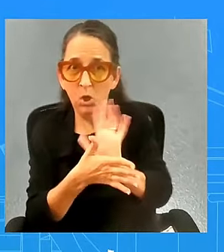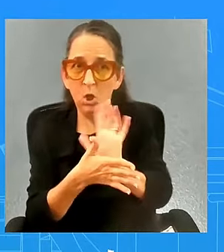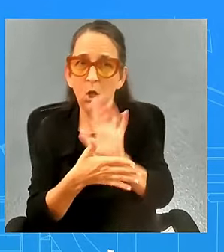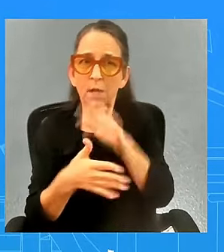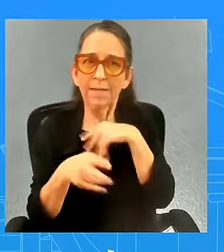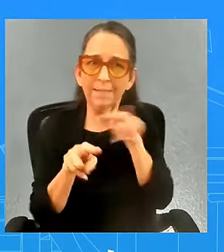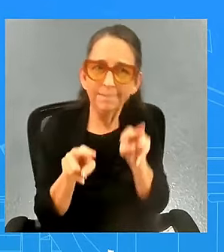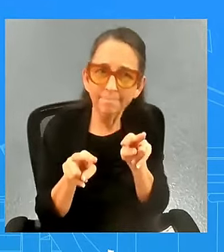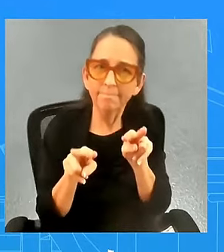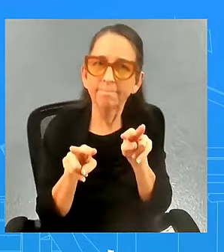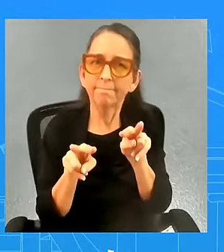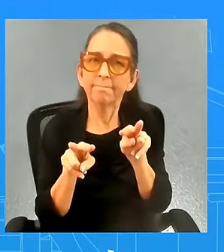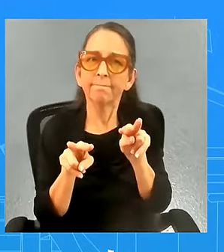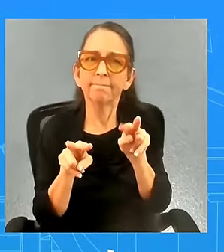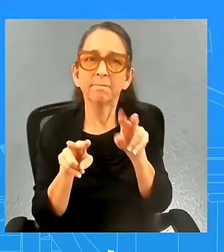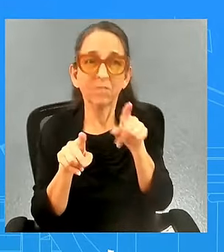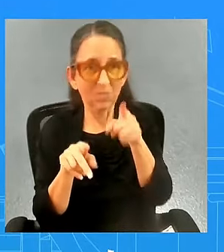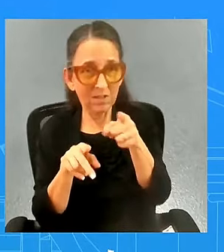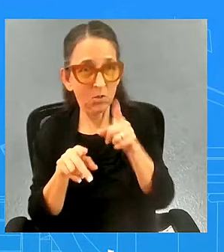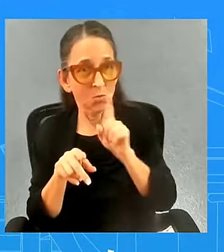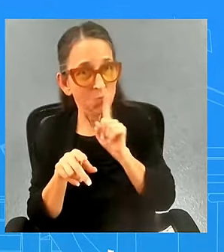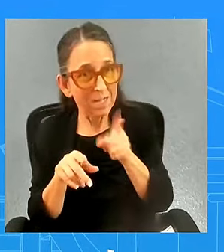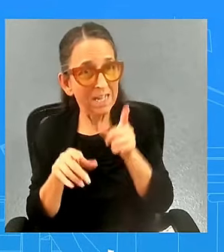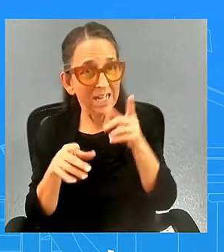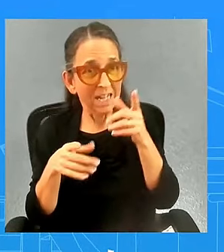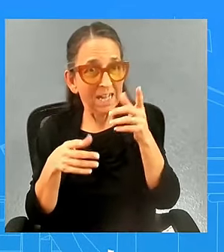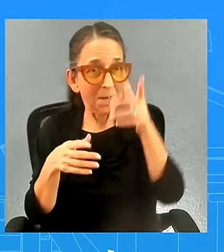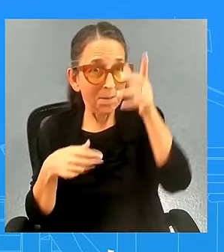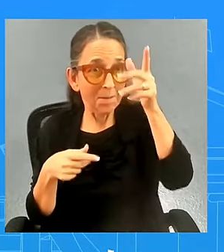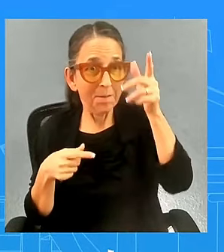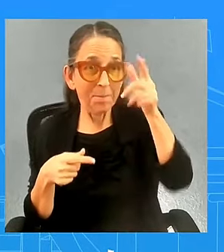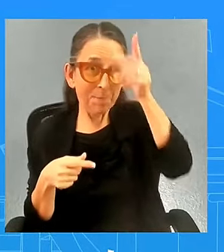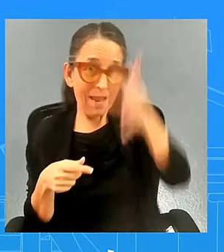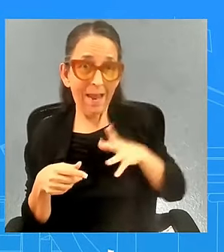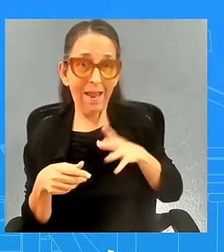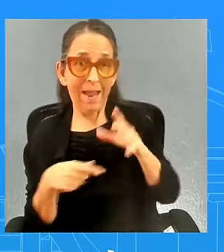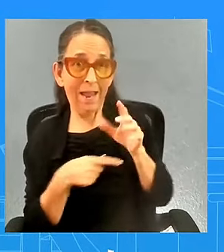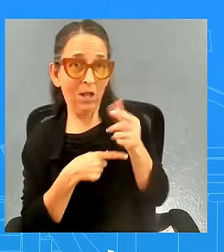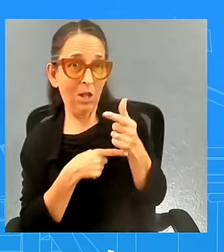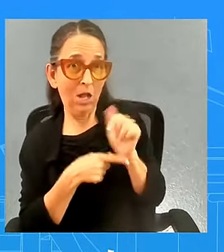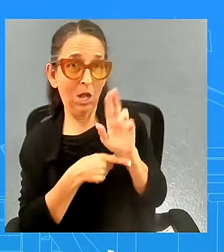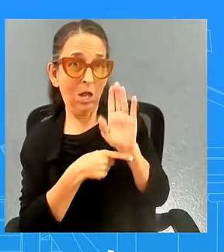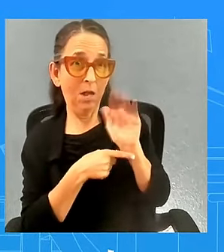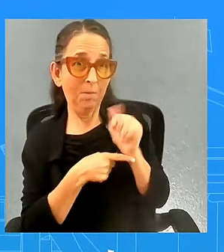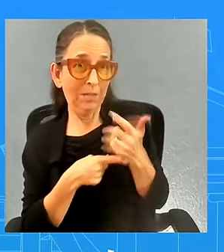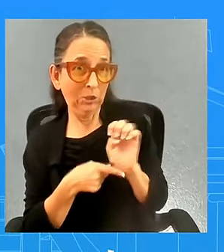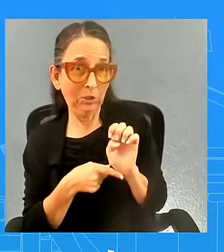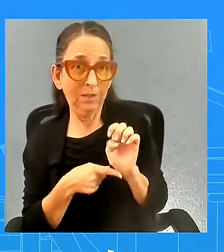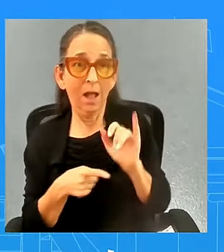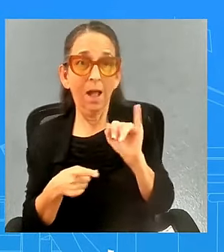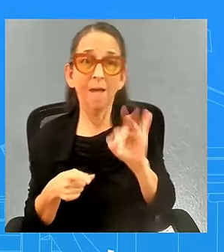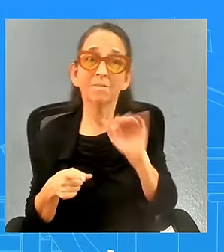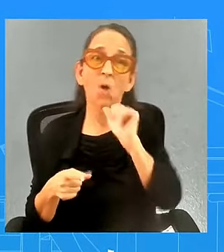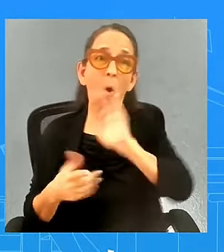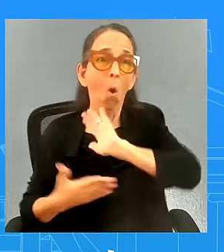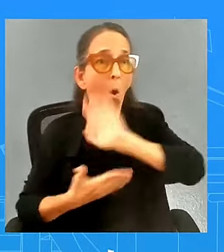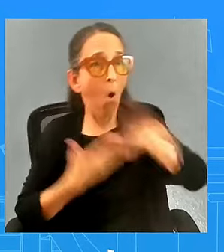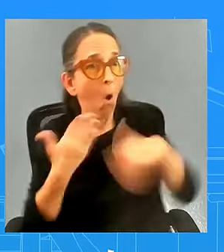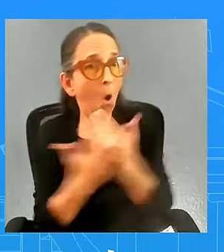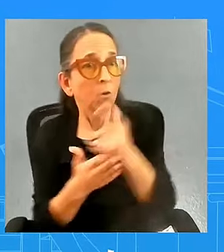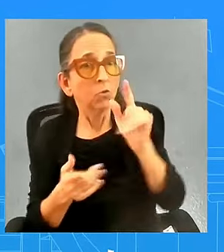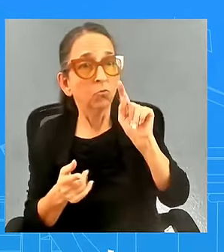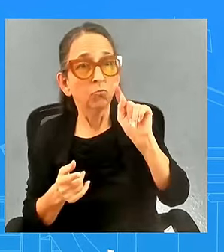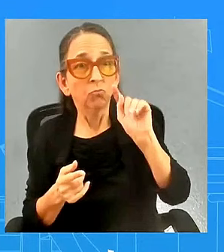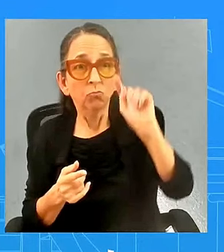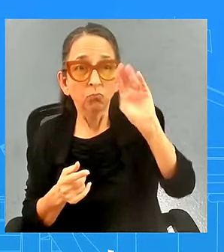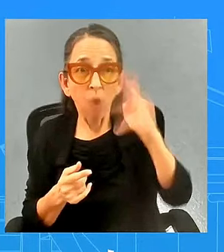at minimum this one man garbage or not if not all trump supporters garbage does he should he be more does